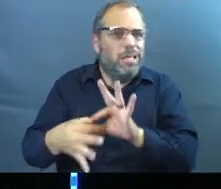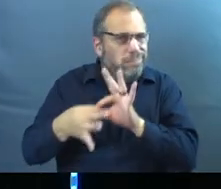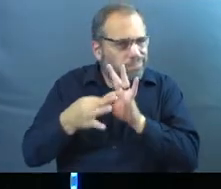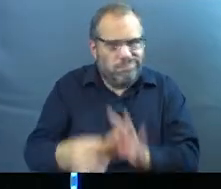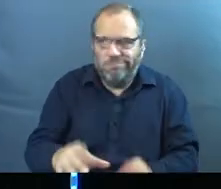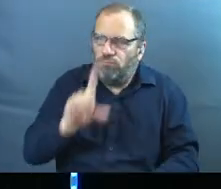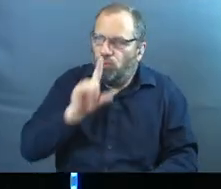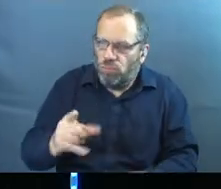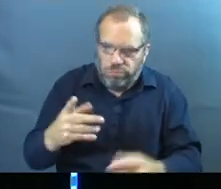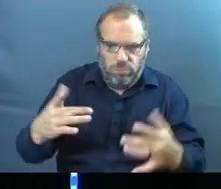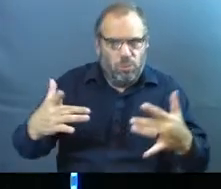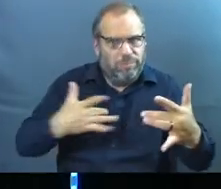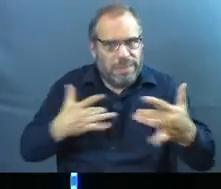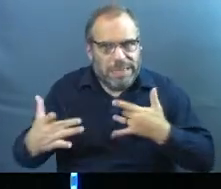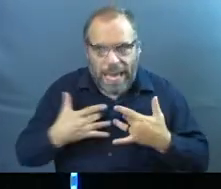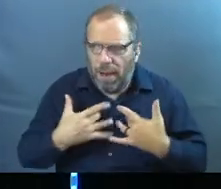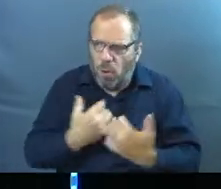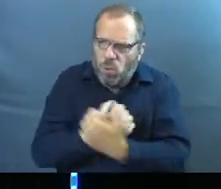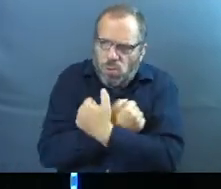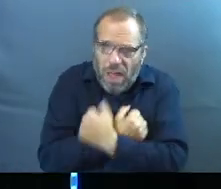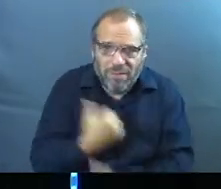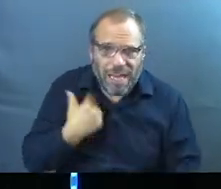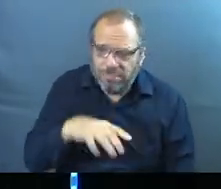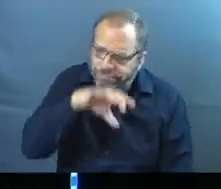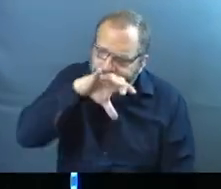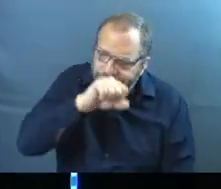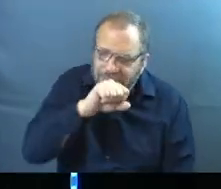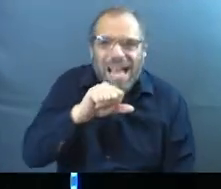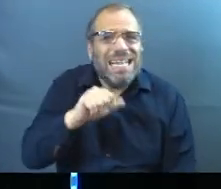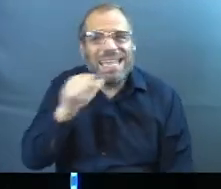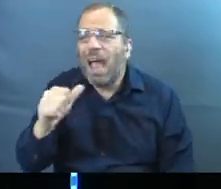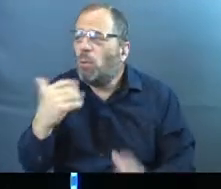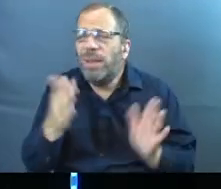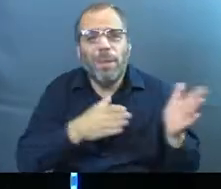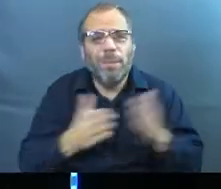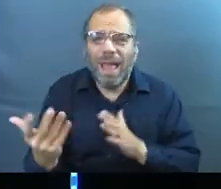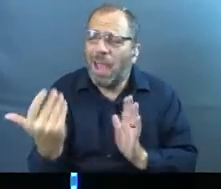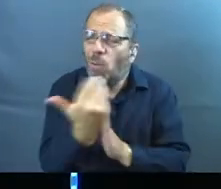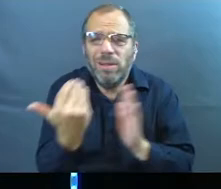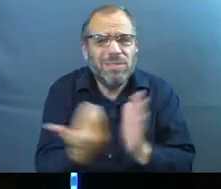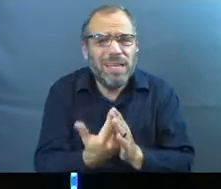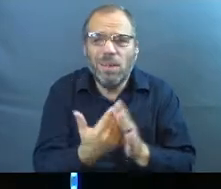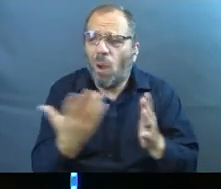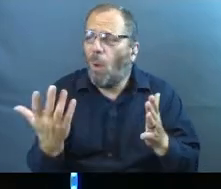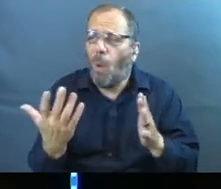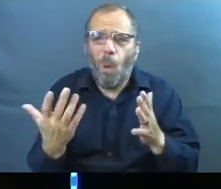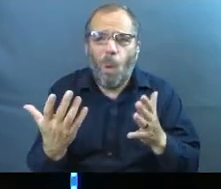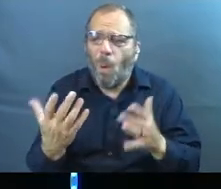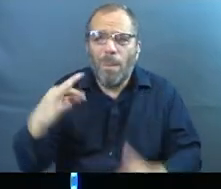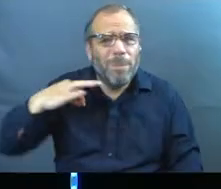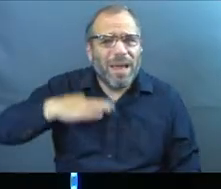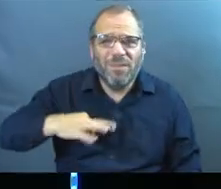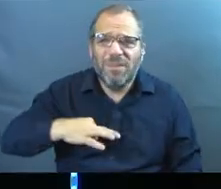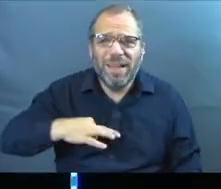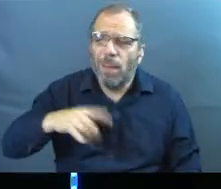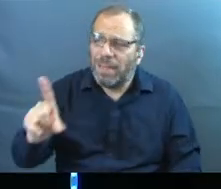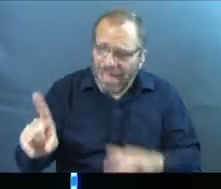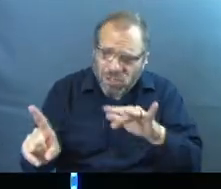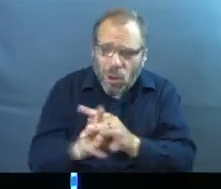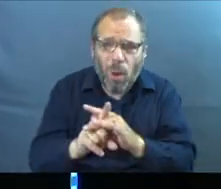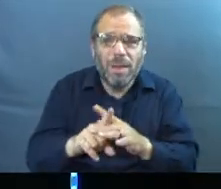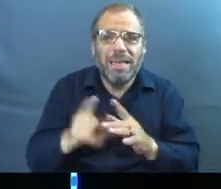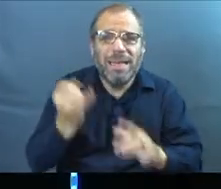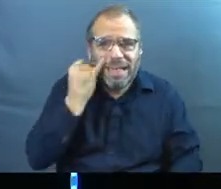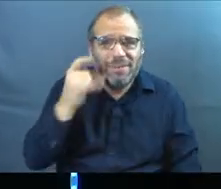people who care about us, who love us, maybe with no agenda behind it, you know, and who want to show up when it's needed.